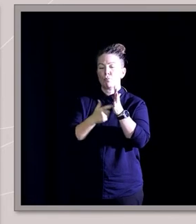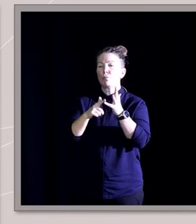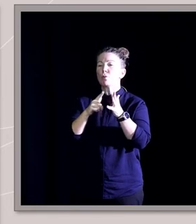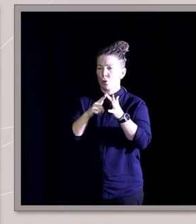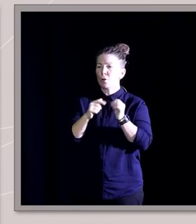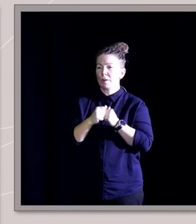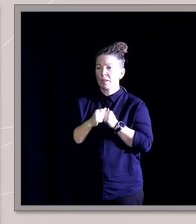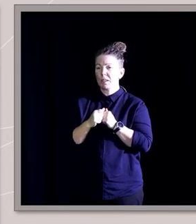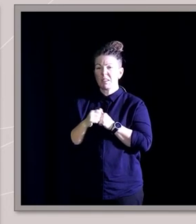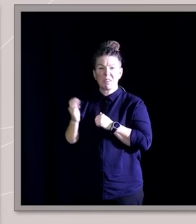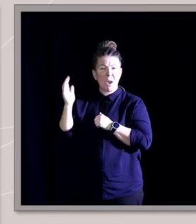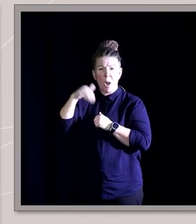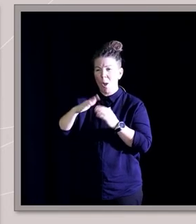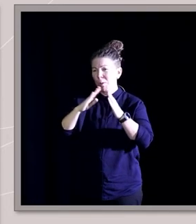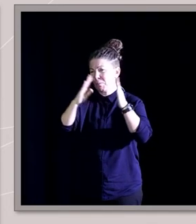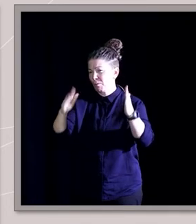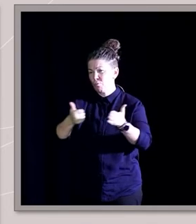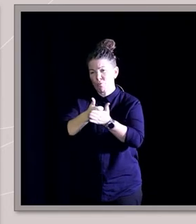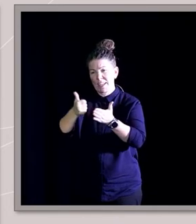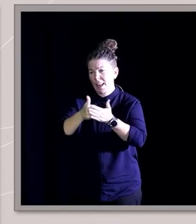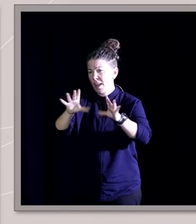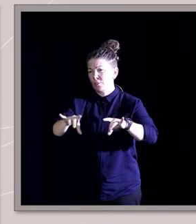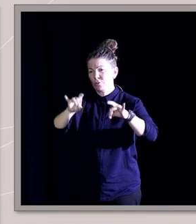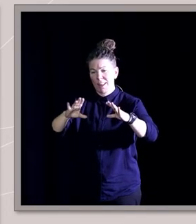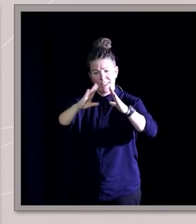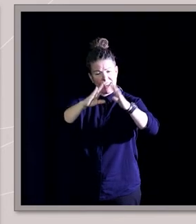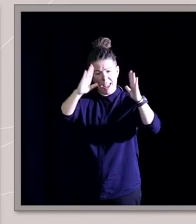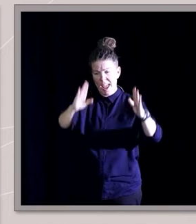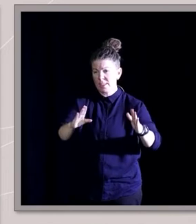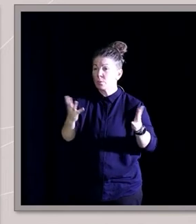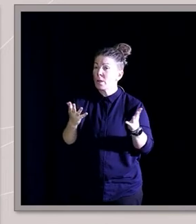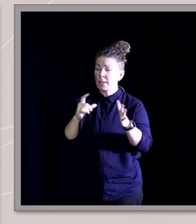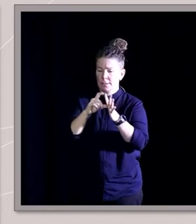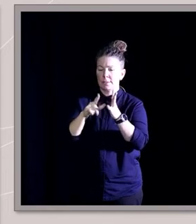a white weatherboard cottage a couple of blocks from the main street in Dubbo.